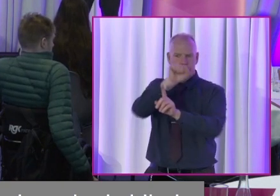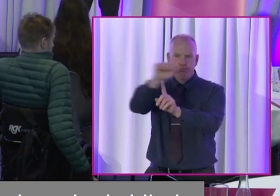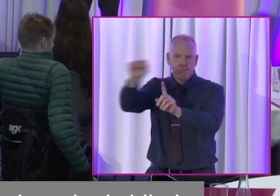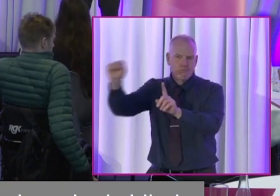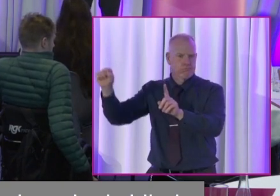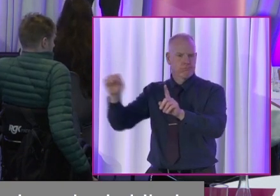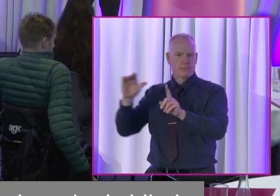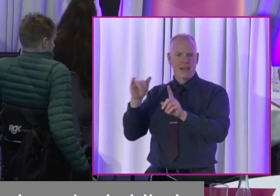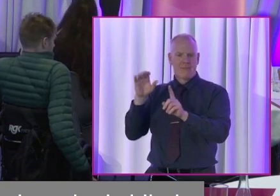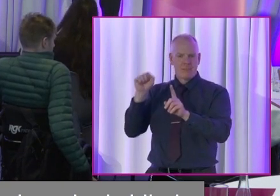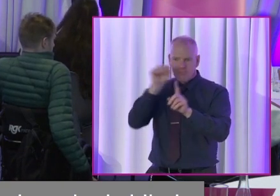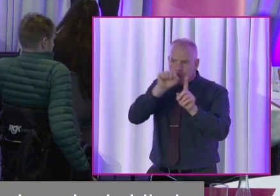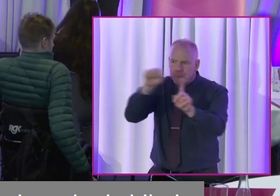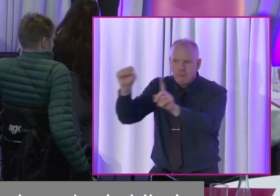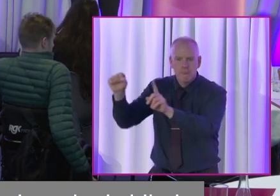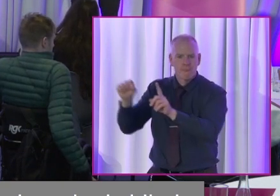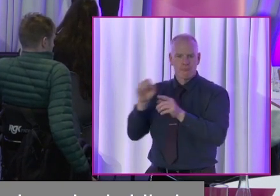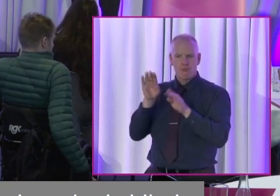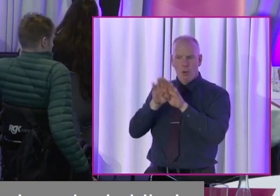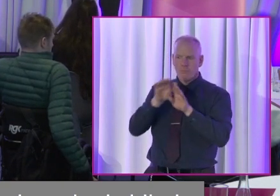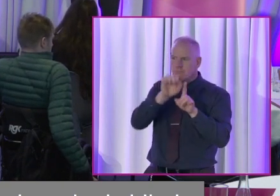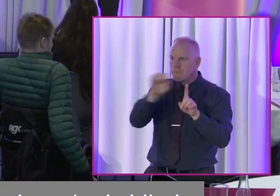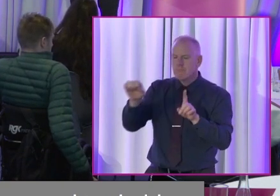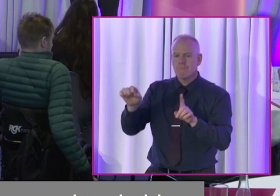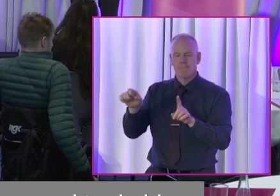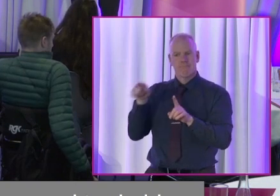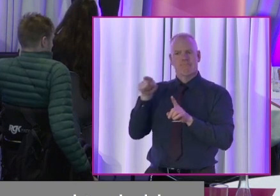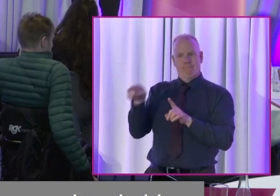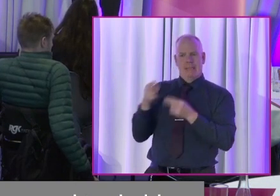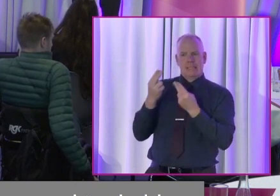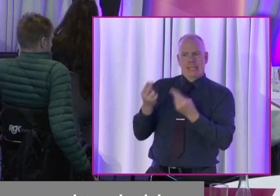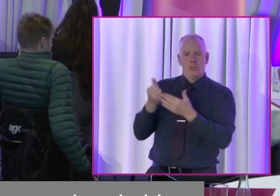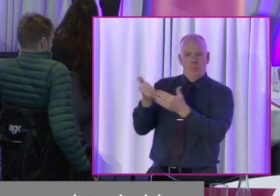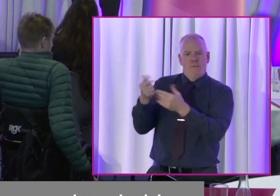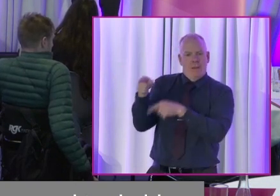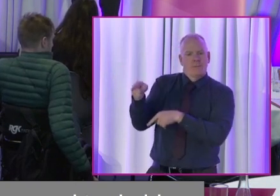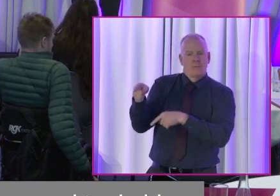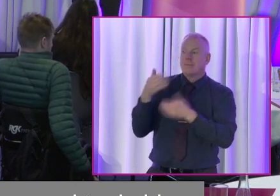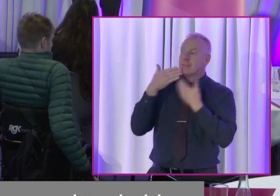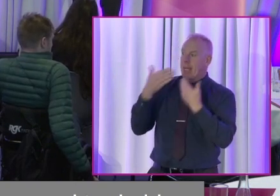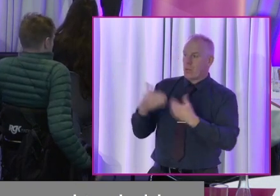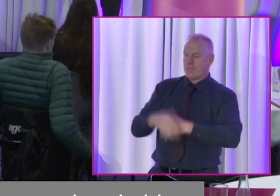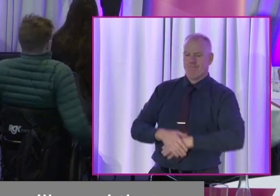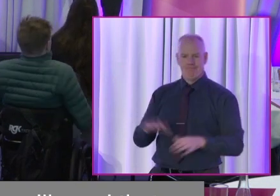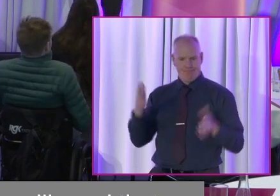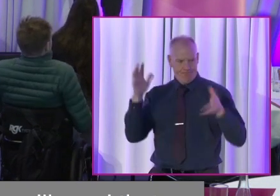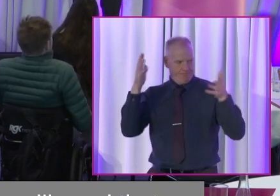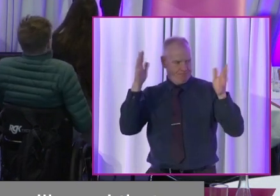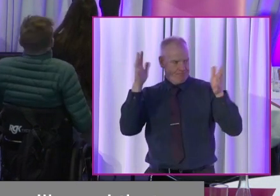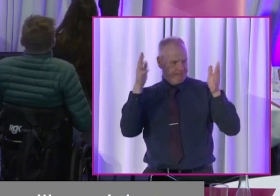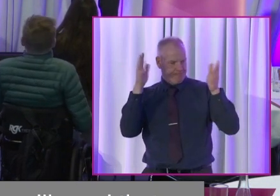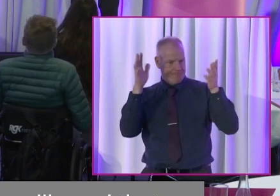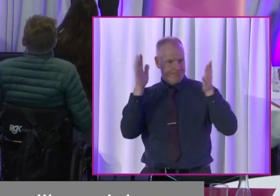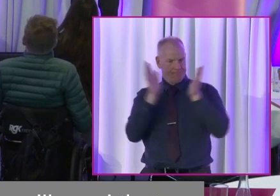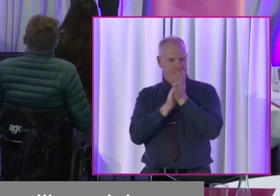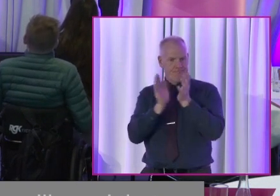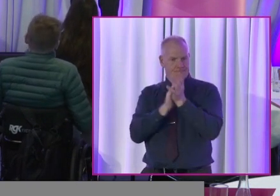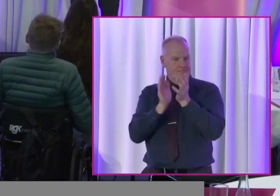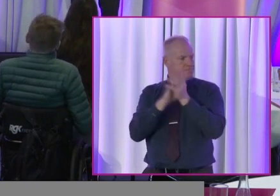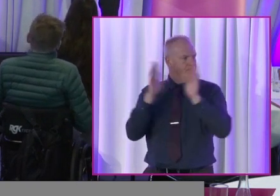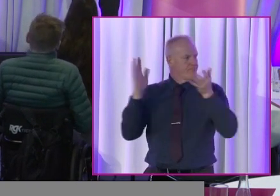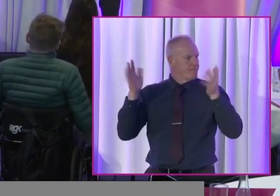cams and whatnot. And that's where he'll need that support. Thanks. Thanks very much, Mick. Thanks.